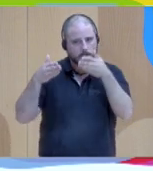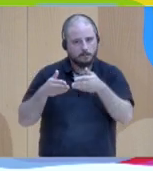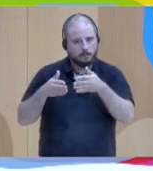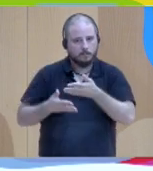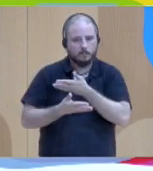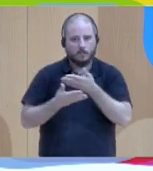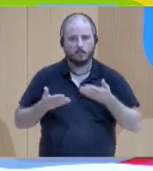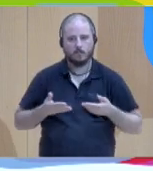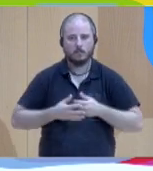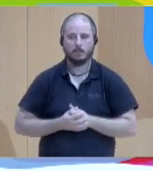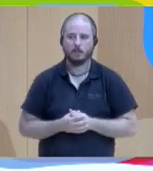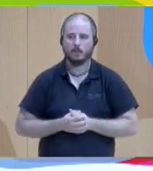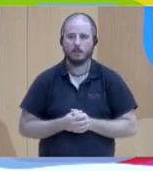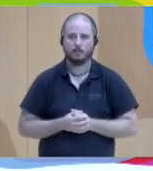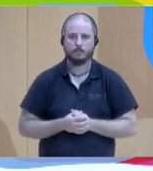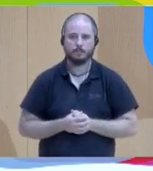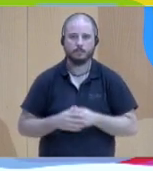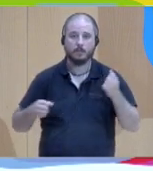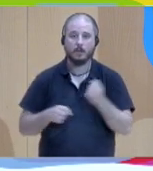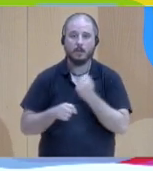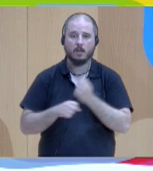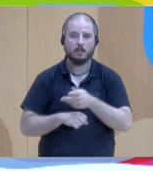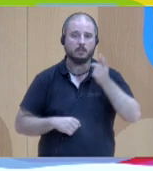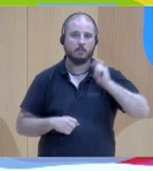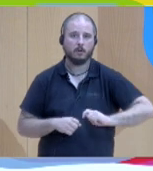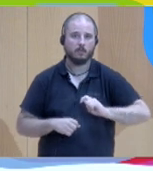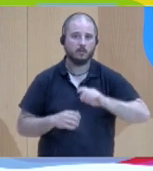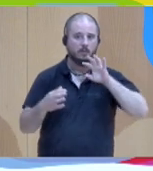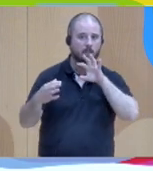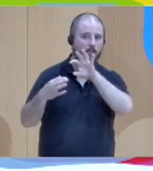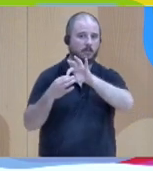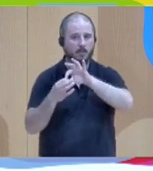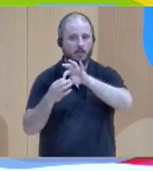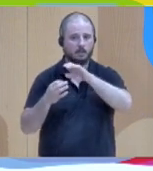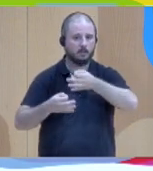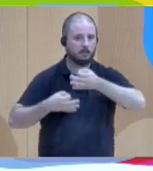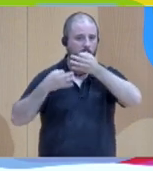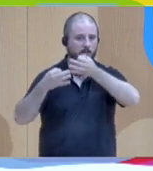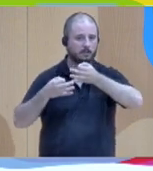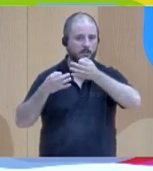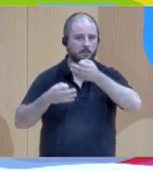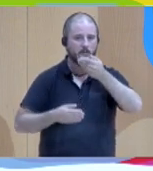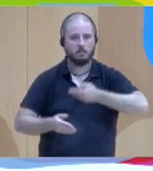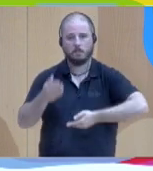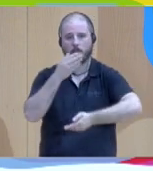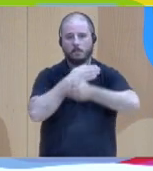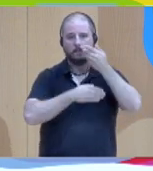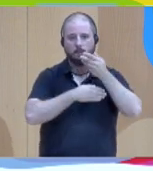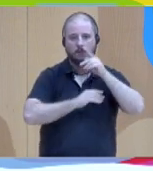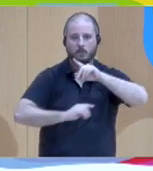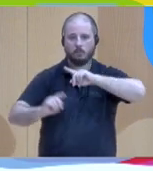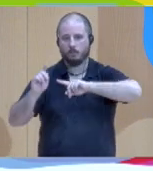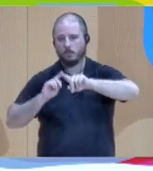professional work has been a lot about the past and the problems and others how to change the others